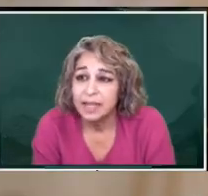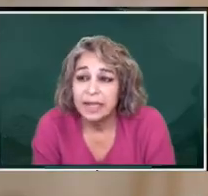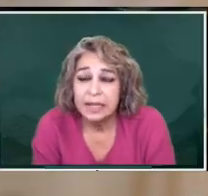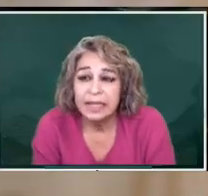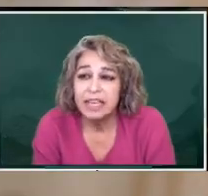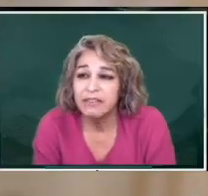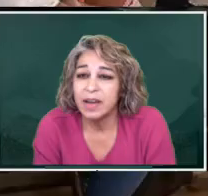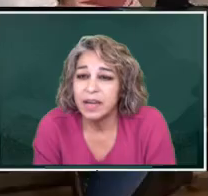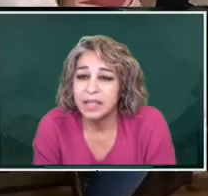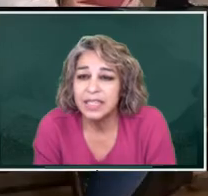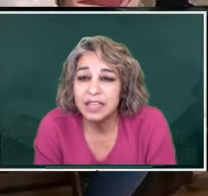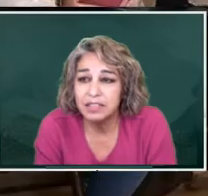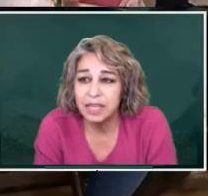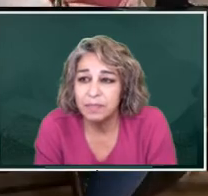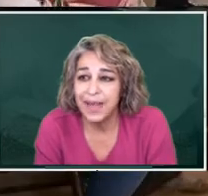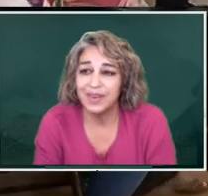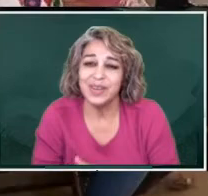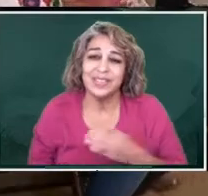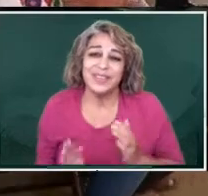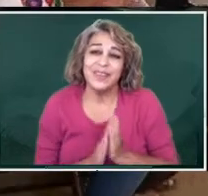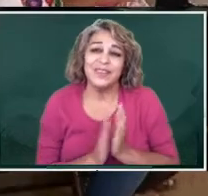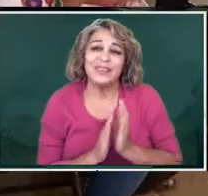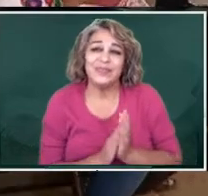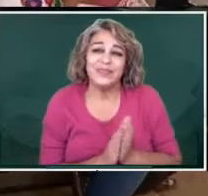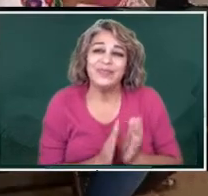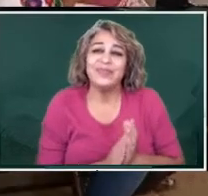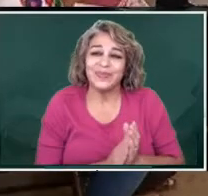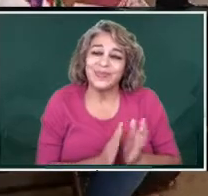give a single step backwards.